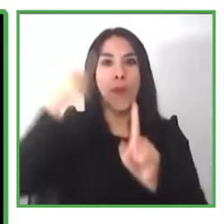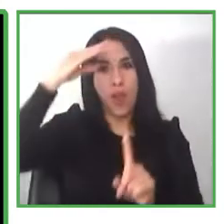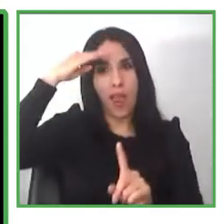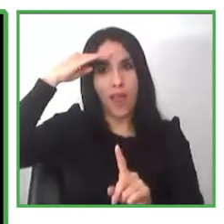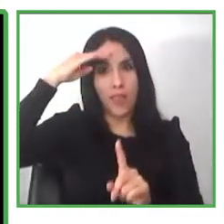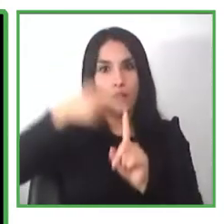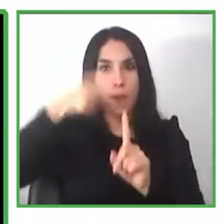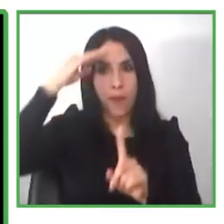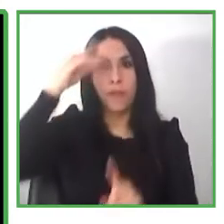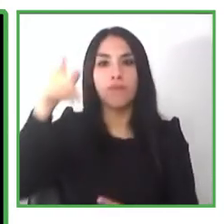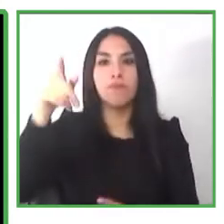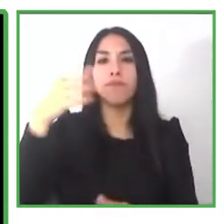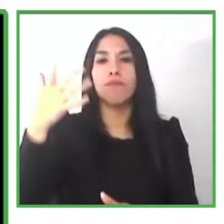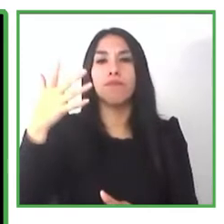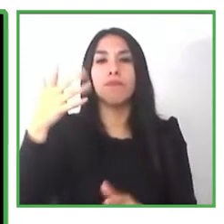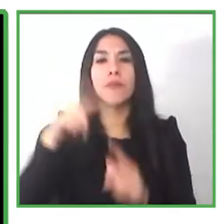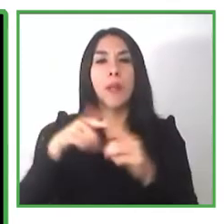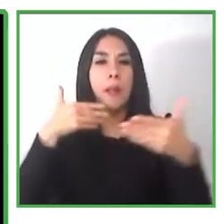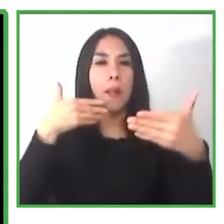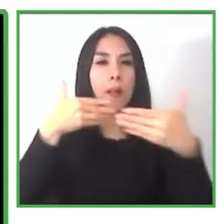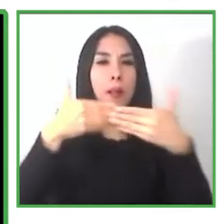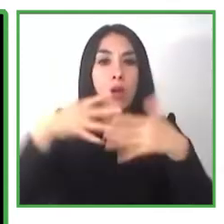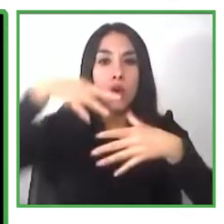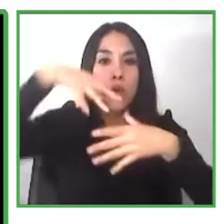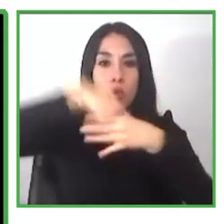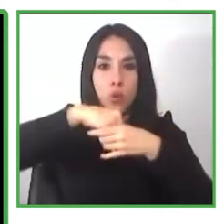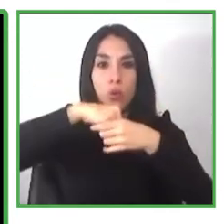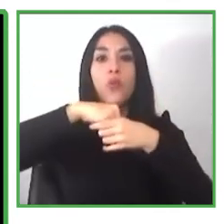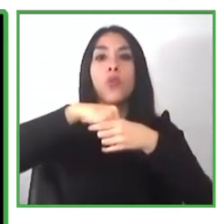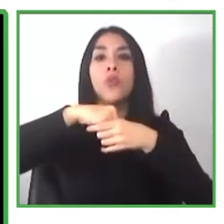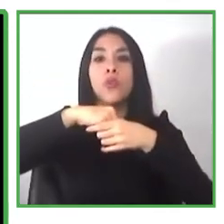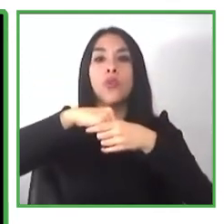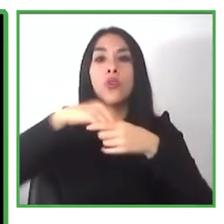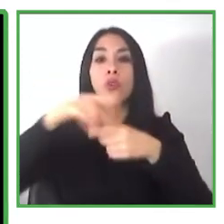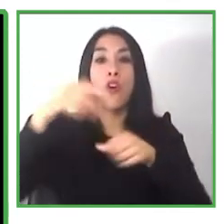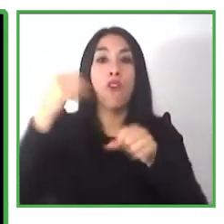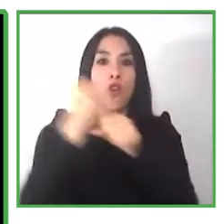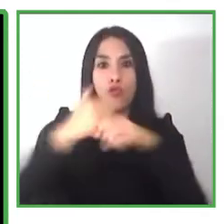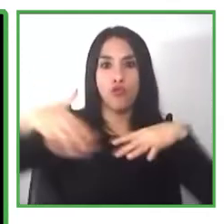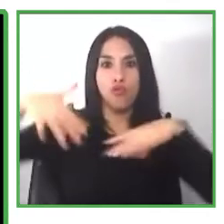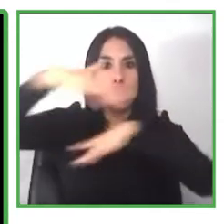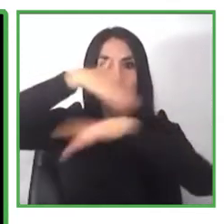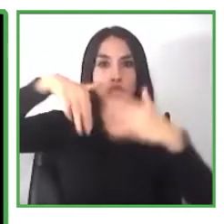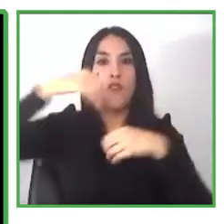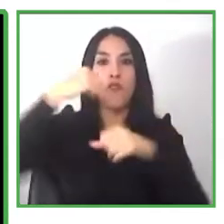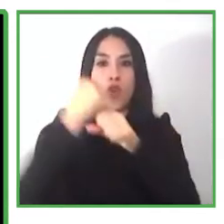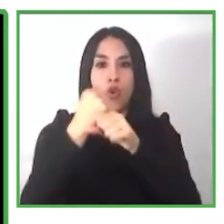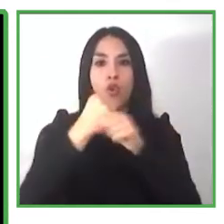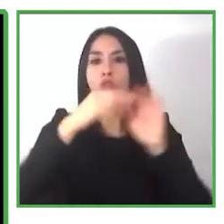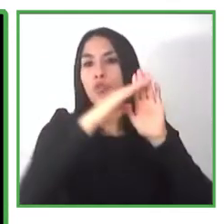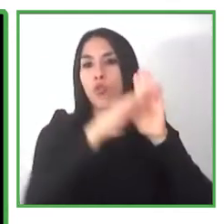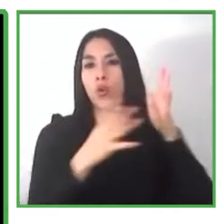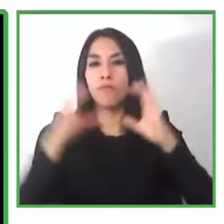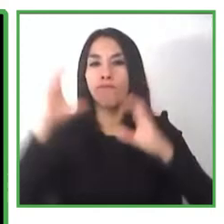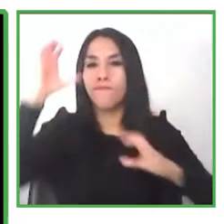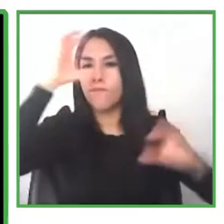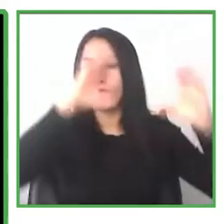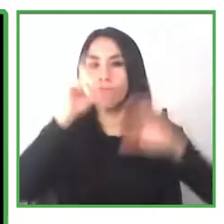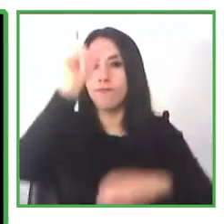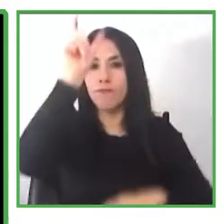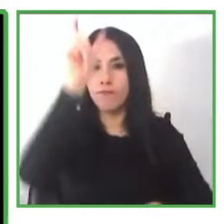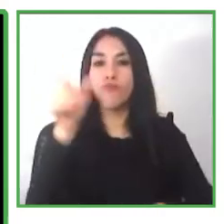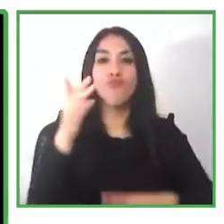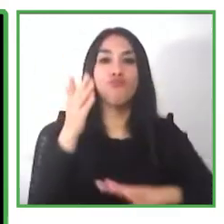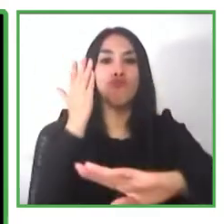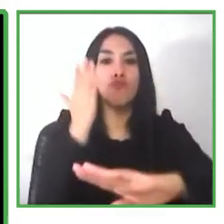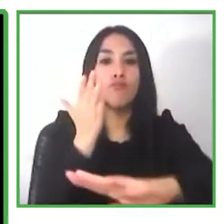to overcome the barriers they face every day when they try to find a job of their own we developed this service because our job seekers